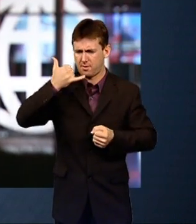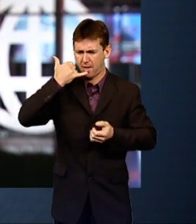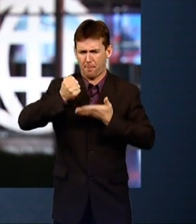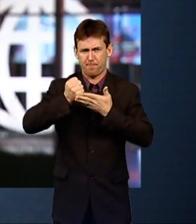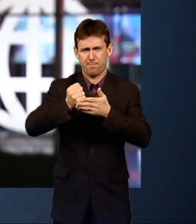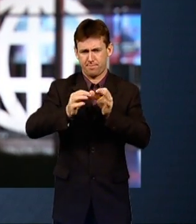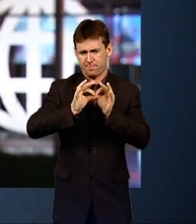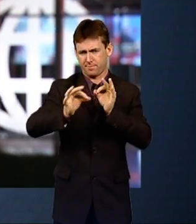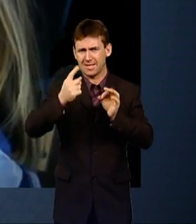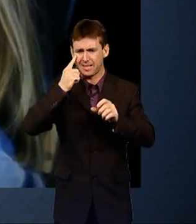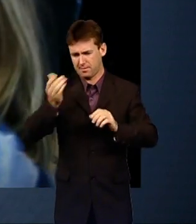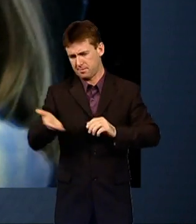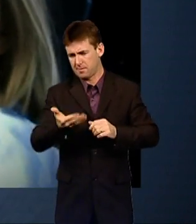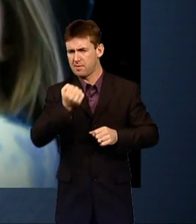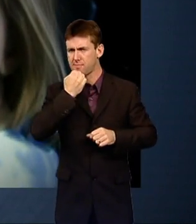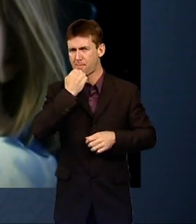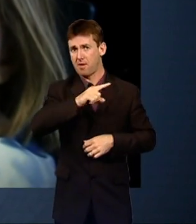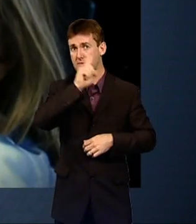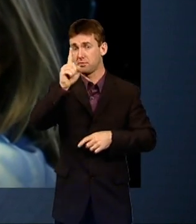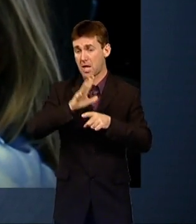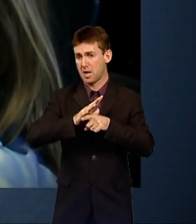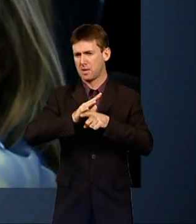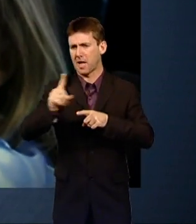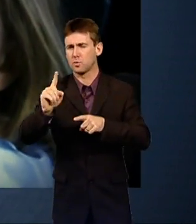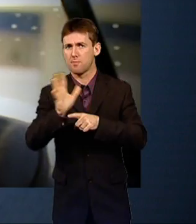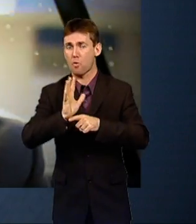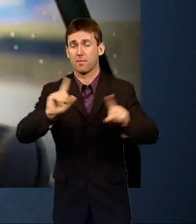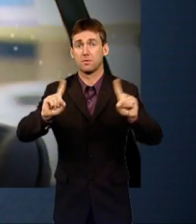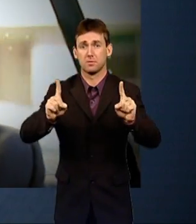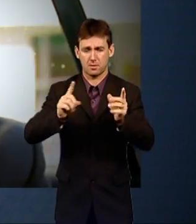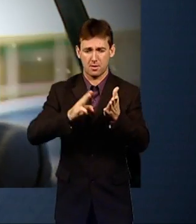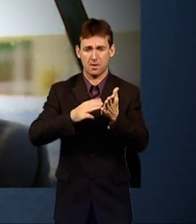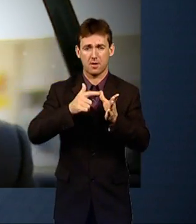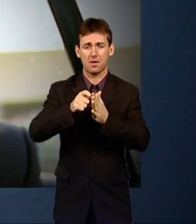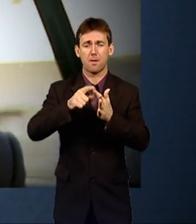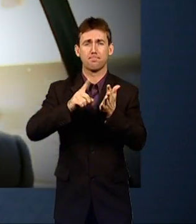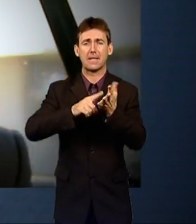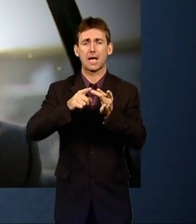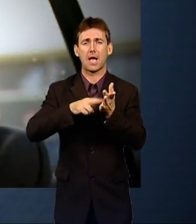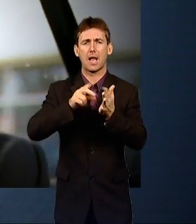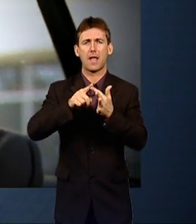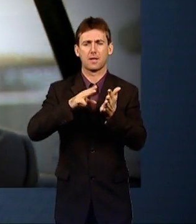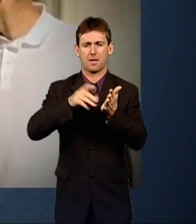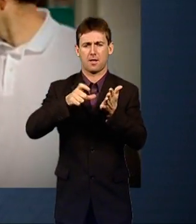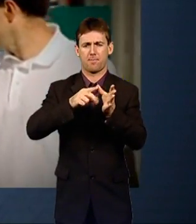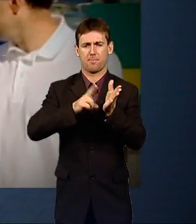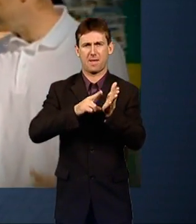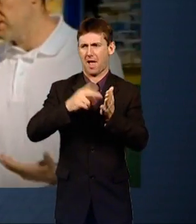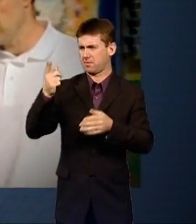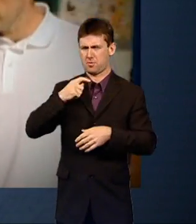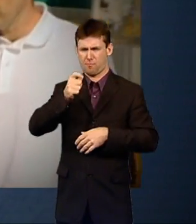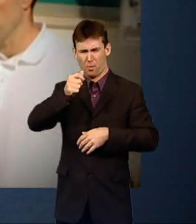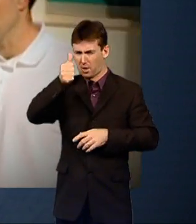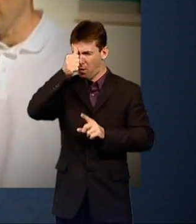the screen in just a moment. Next week, Madeleine McCann. Richard Bilton, who's followed the case for the BBC since the